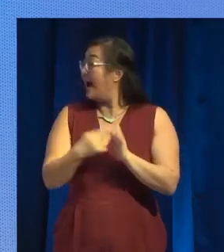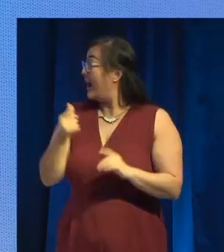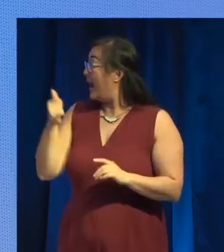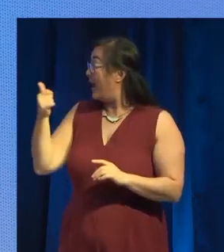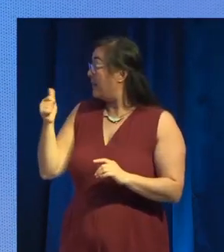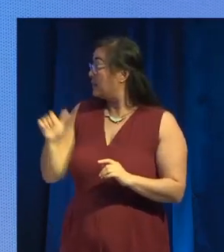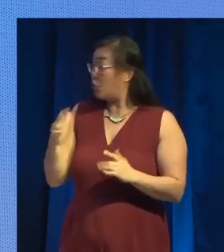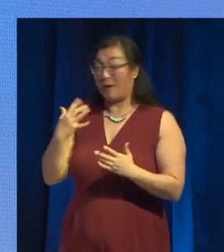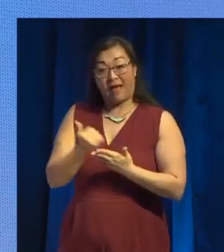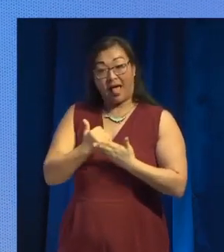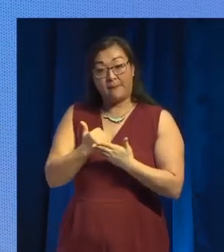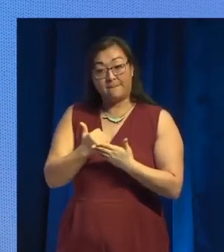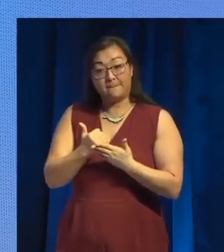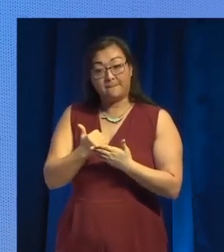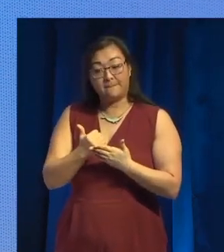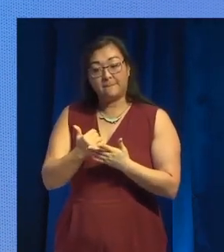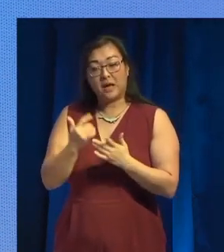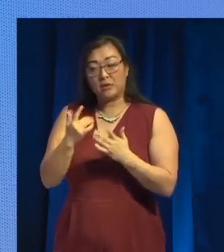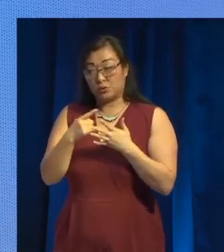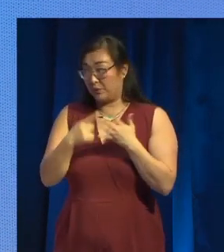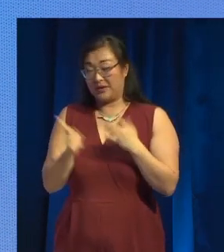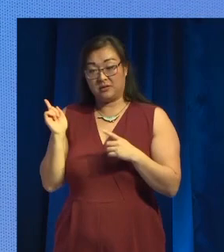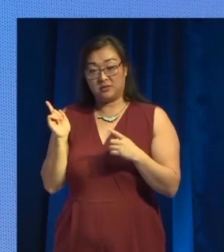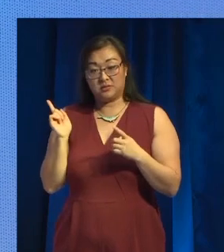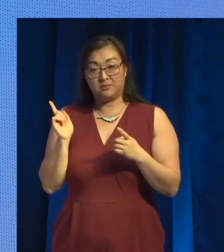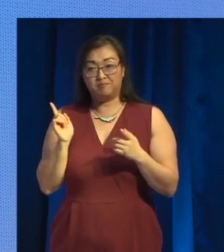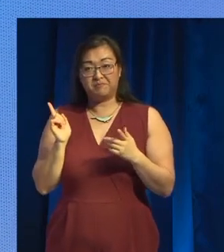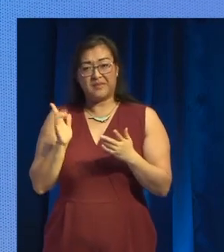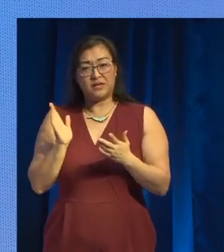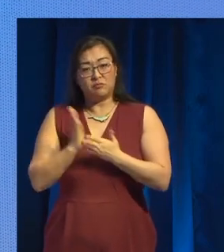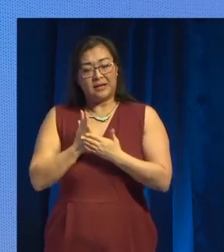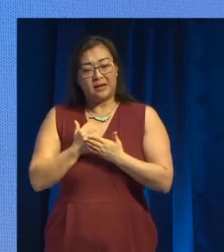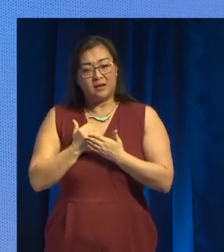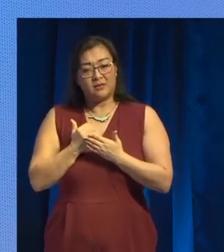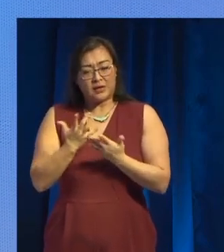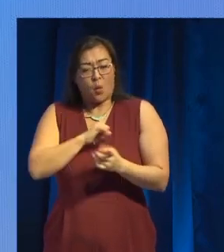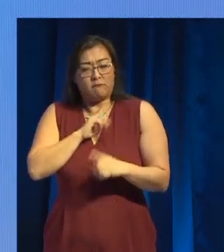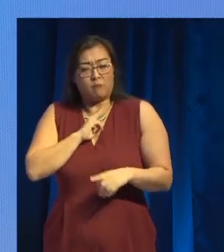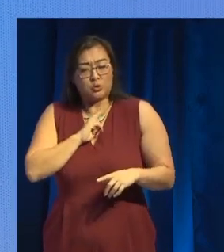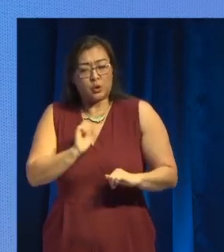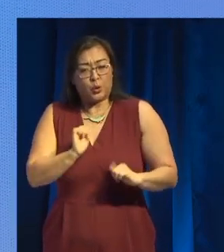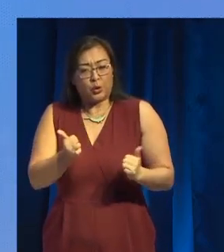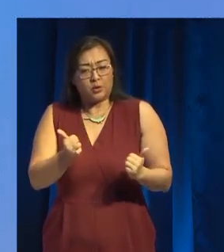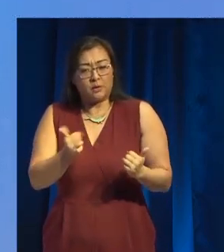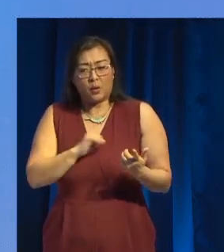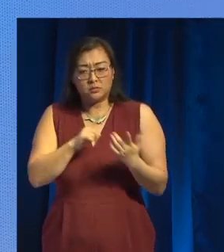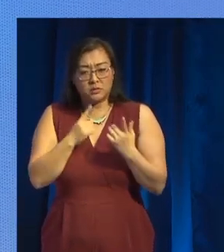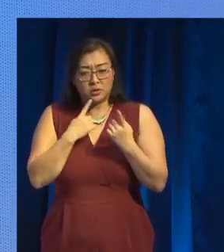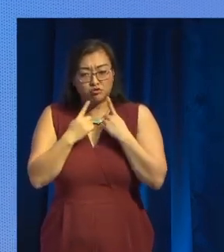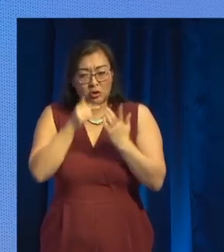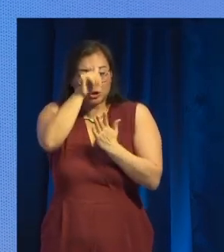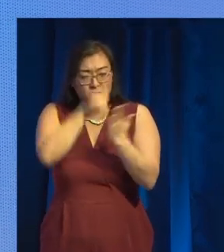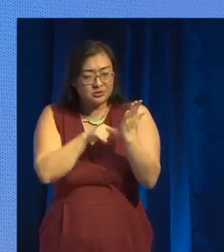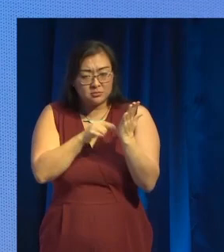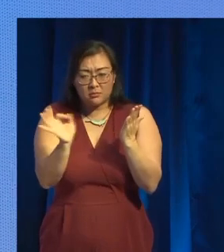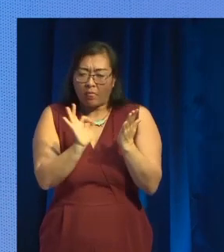voice, because you've got no instruction sheet. If you're going to say, right, what do I do next in the game, there's nothing